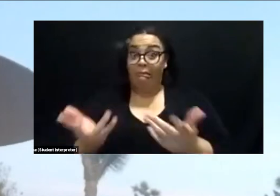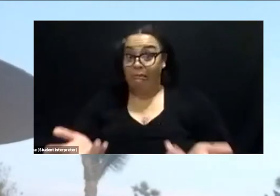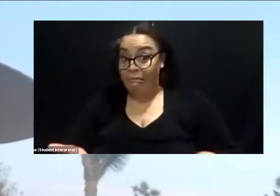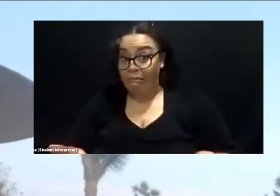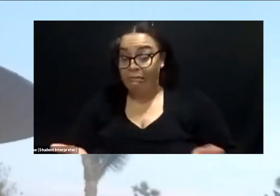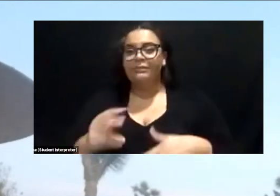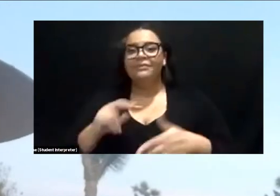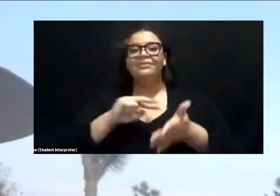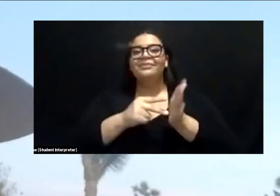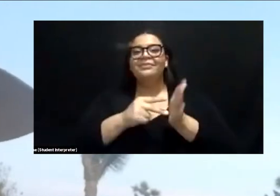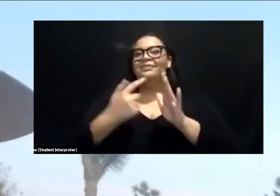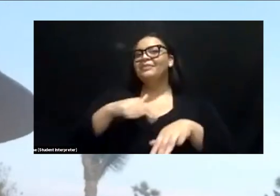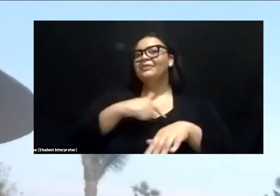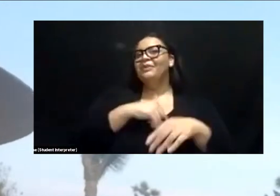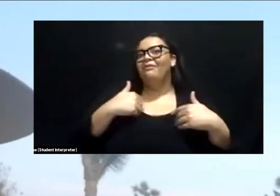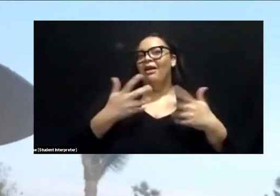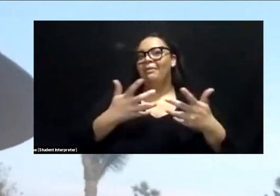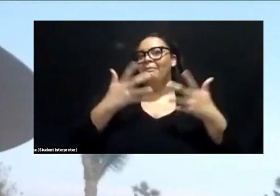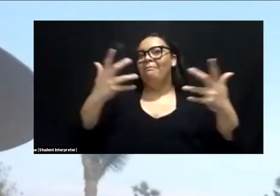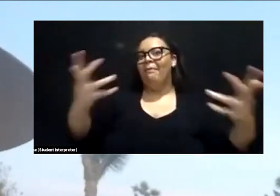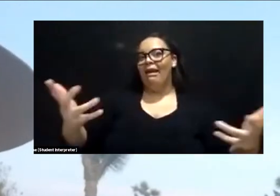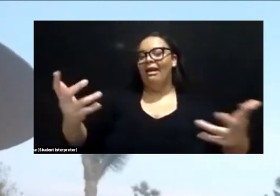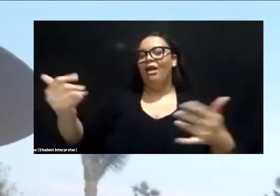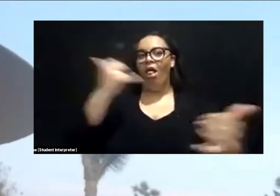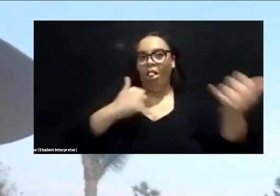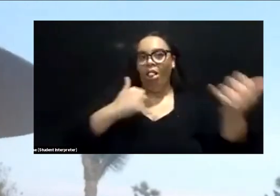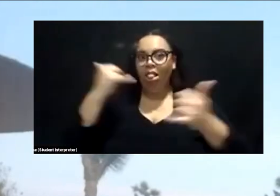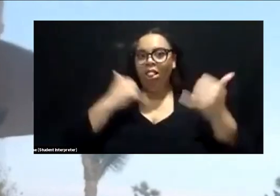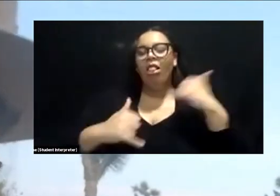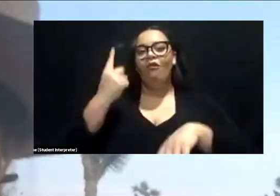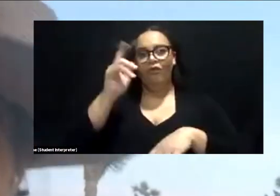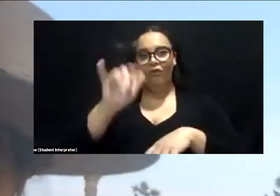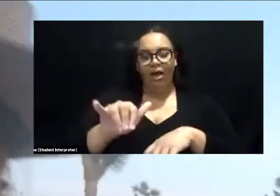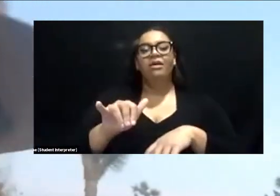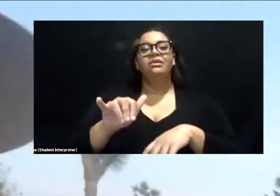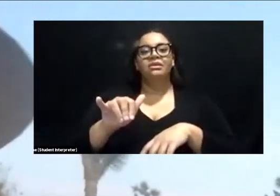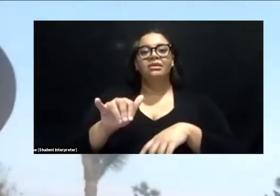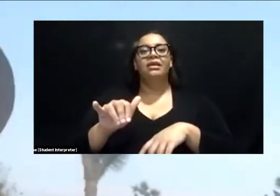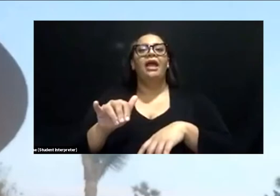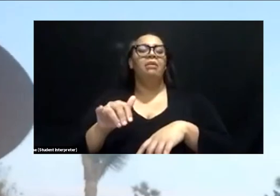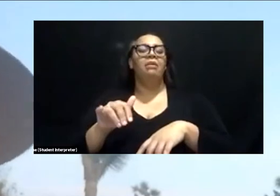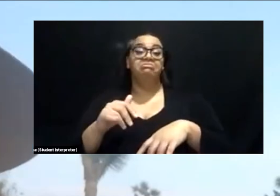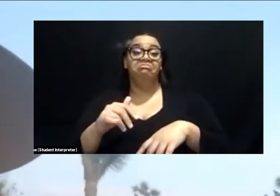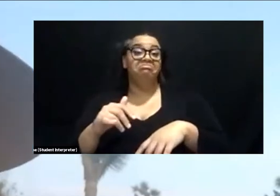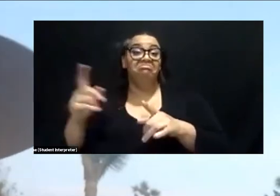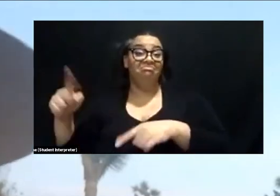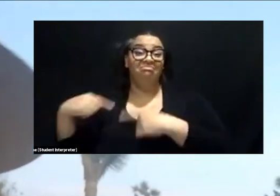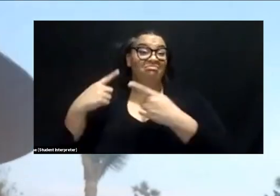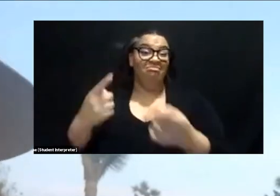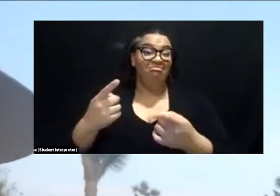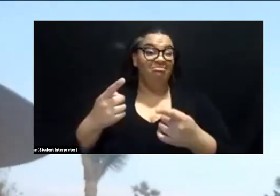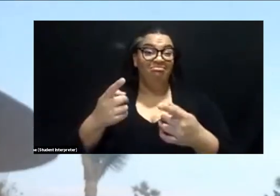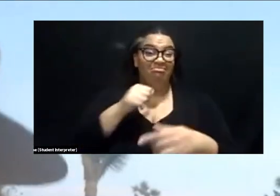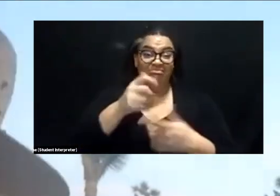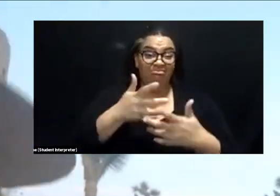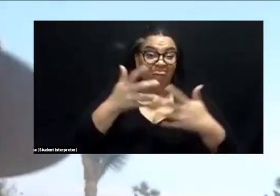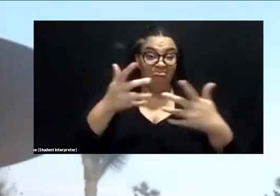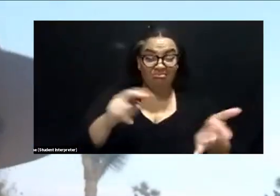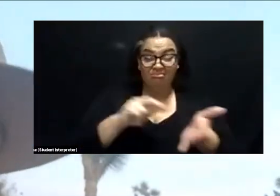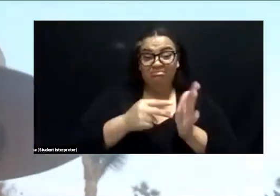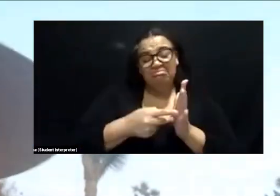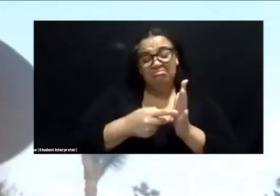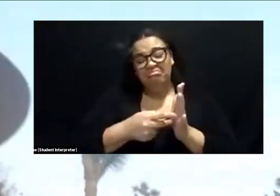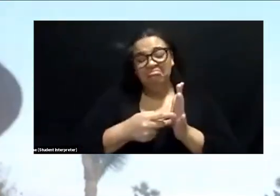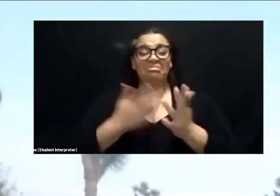and we probably won't have one tonight. It's usually when I make plans to have dinner with someone that we go with. So, um, do let someone know